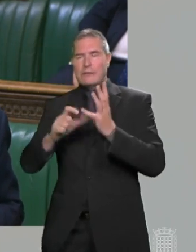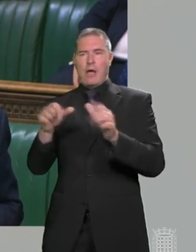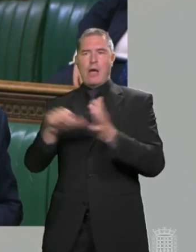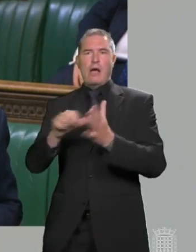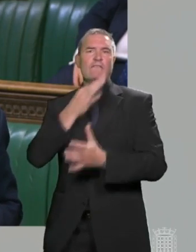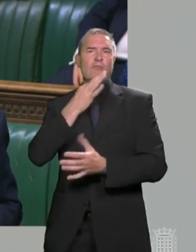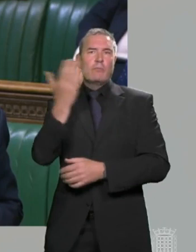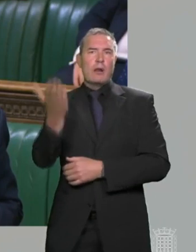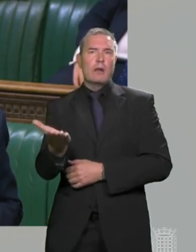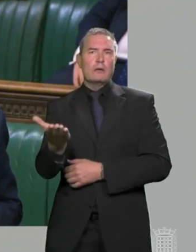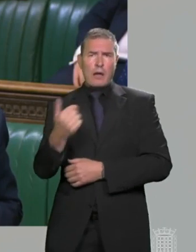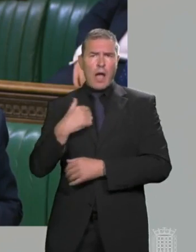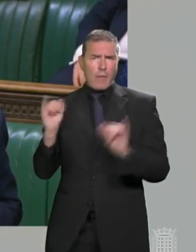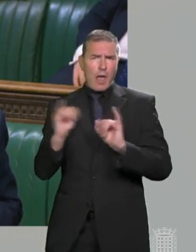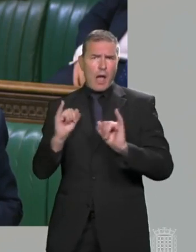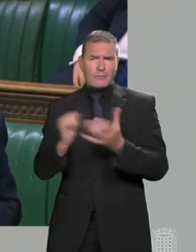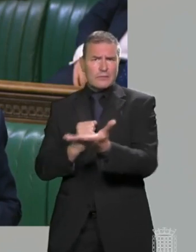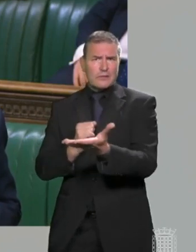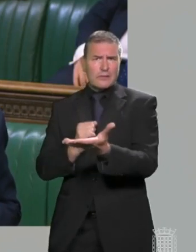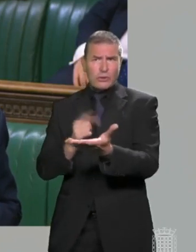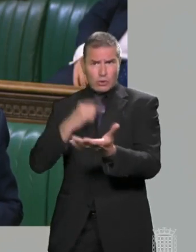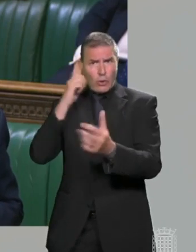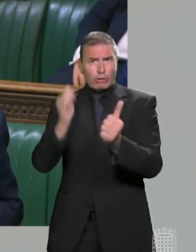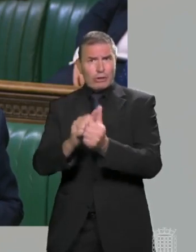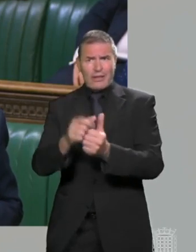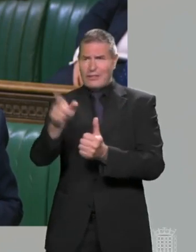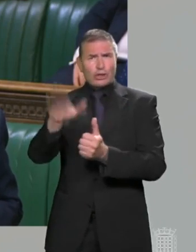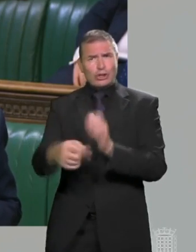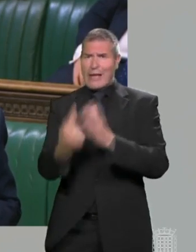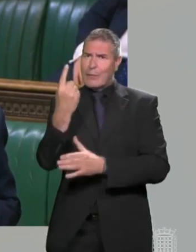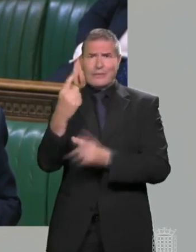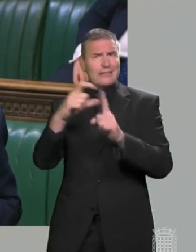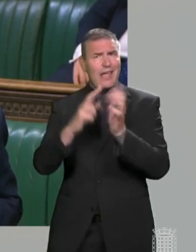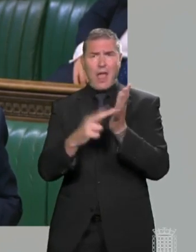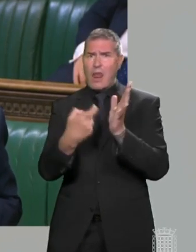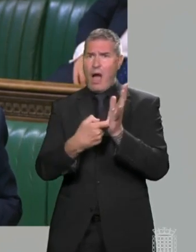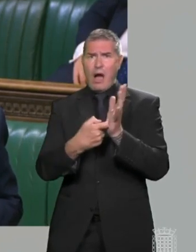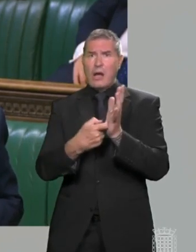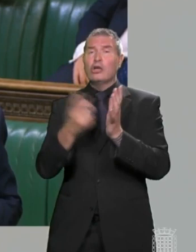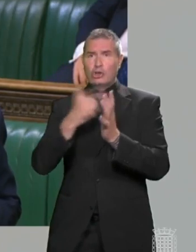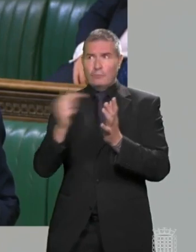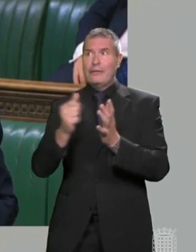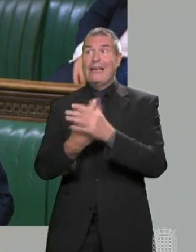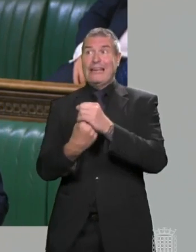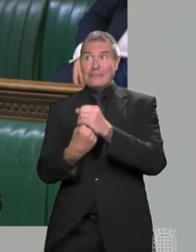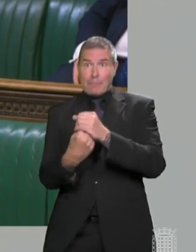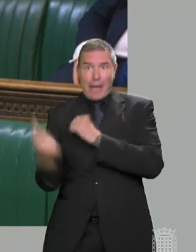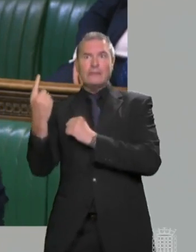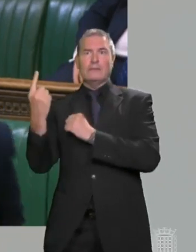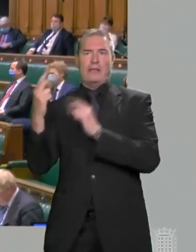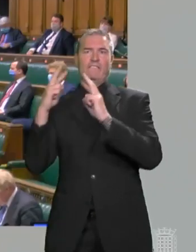Minister share my alarm about these cases, which should have no place in our care, and does he agree that they should be independently